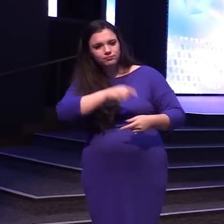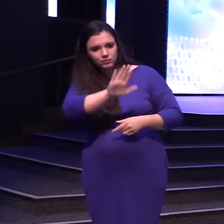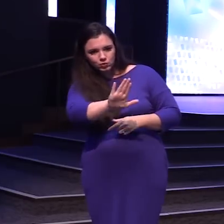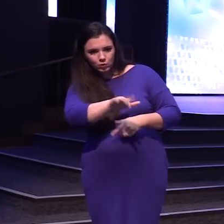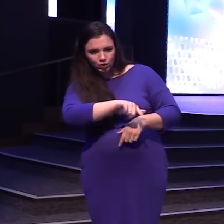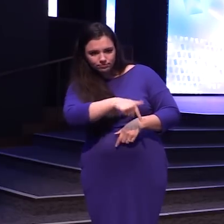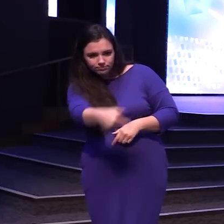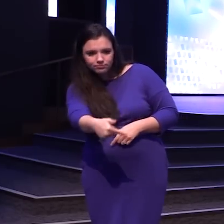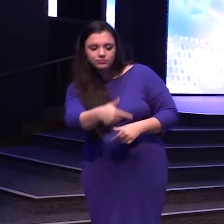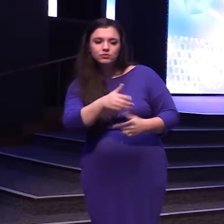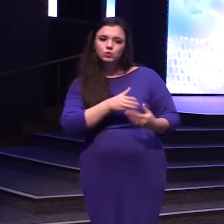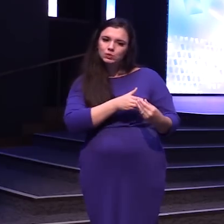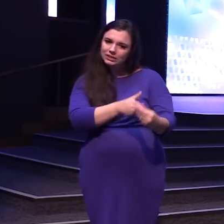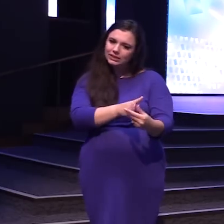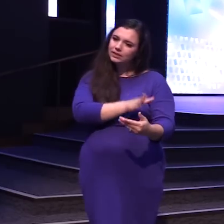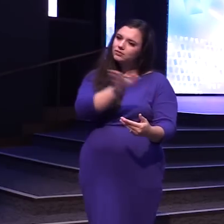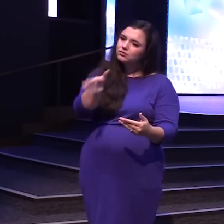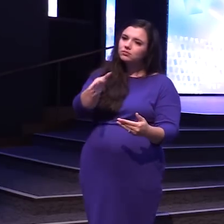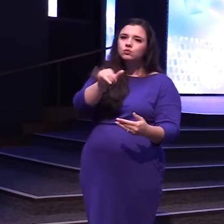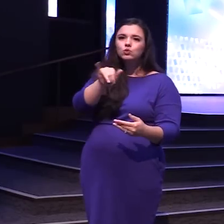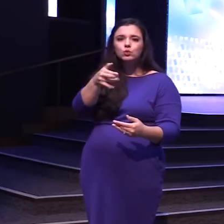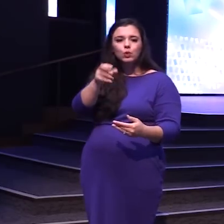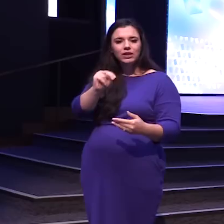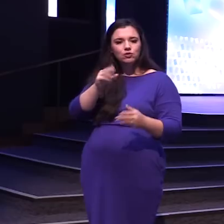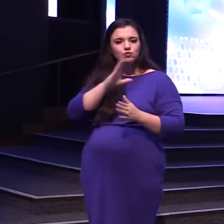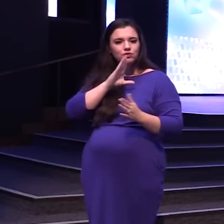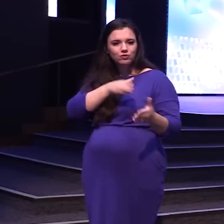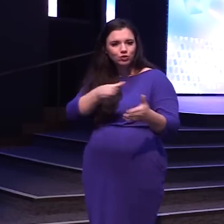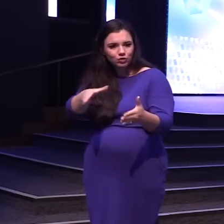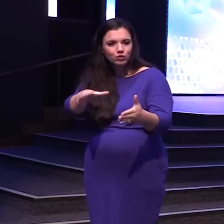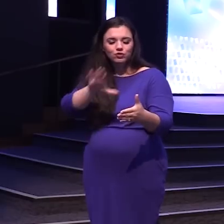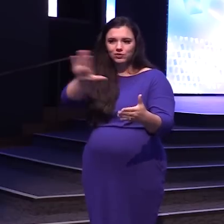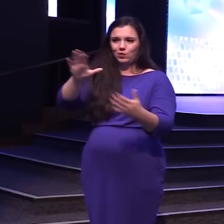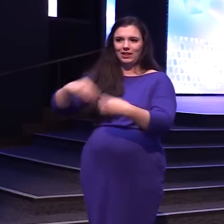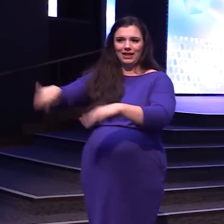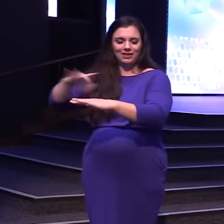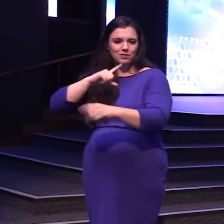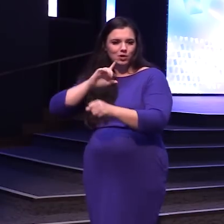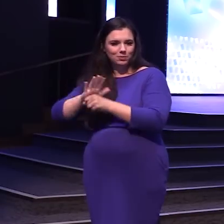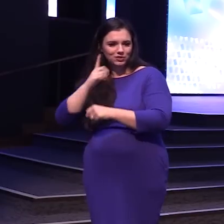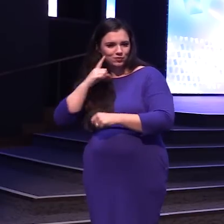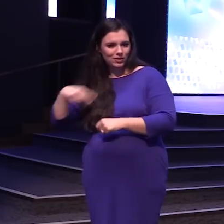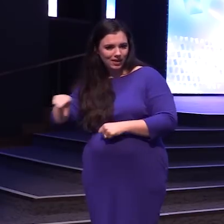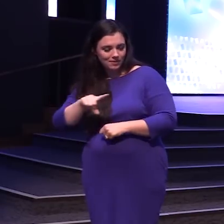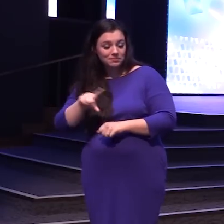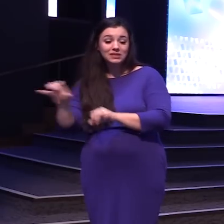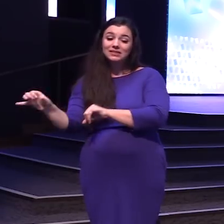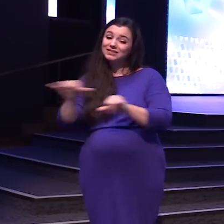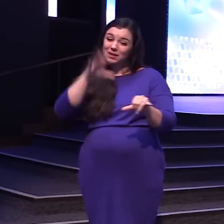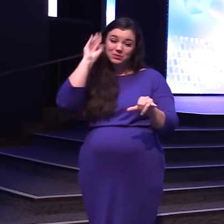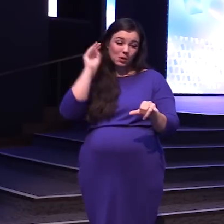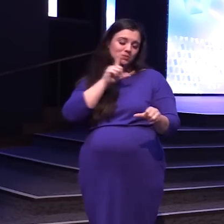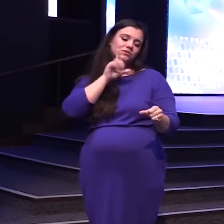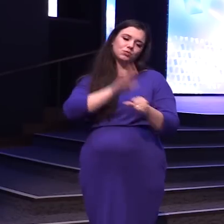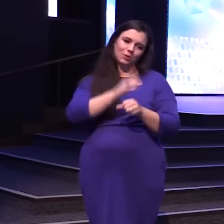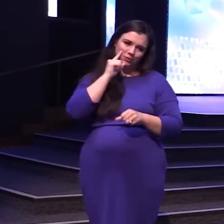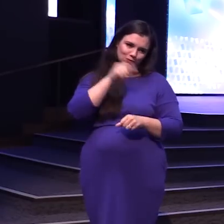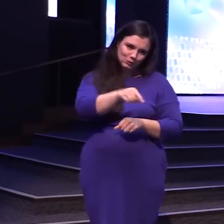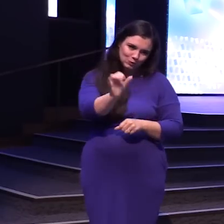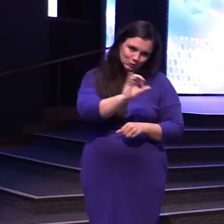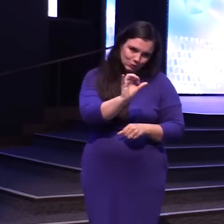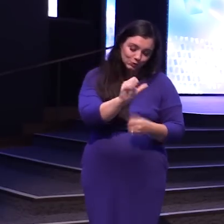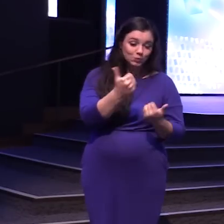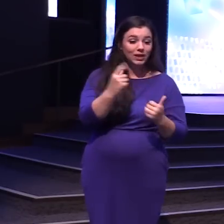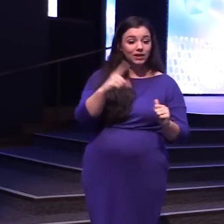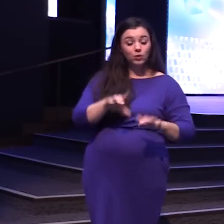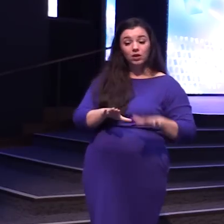Across the Jordan River Into the land I am giving them I promise you What I promised Moses Wherever you set foot